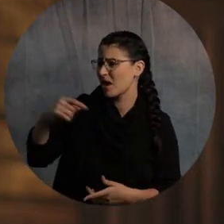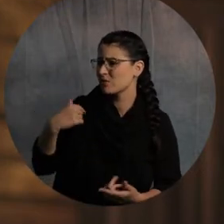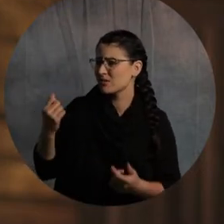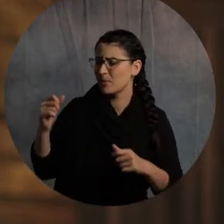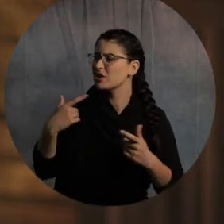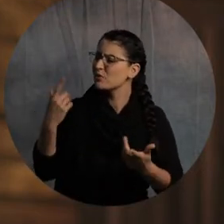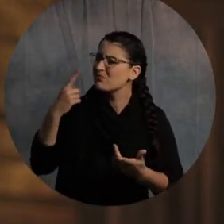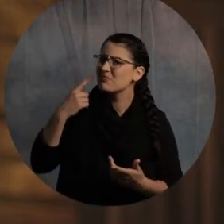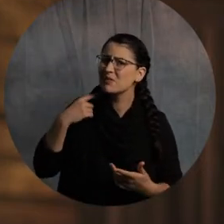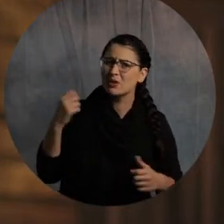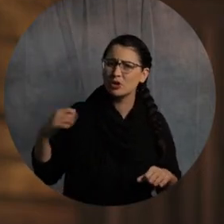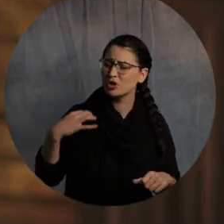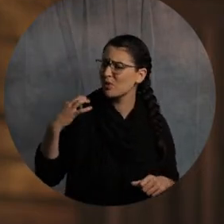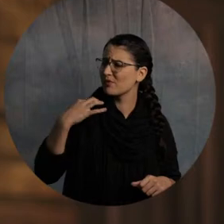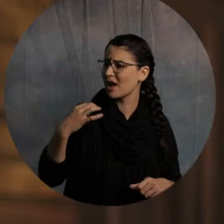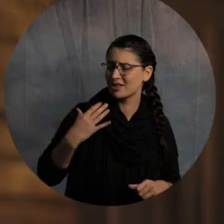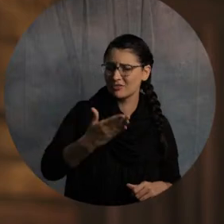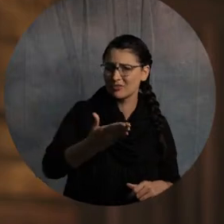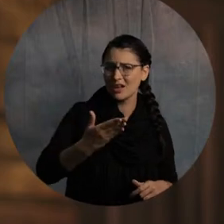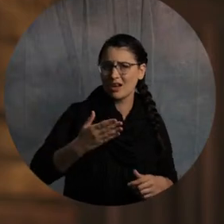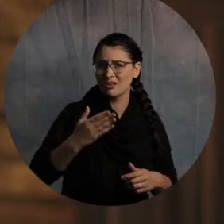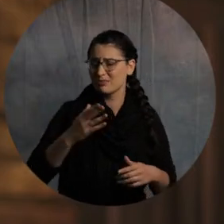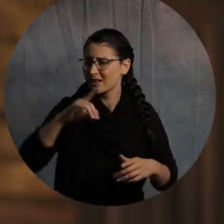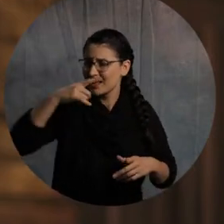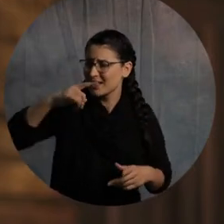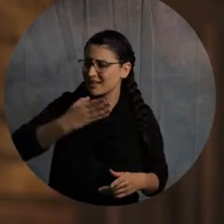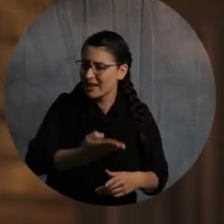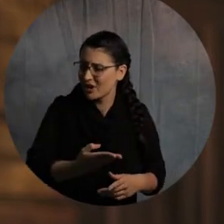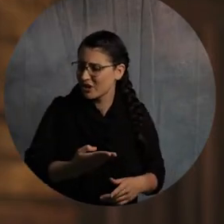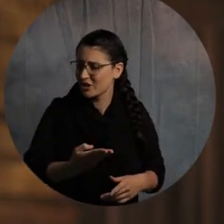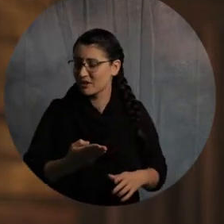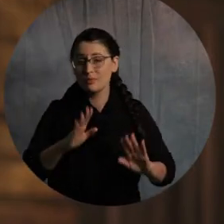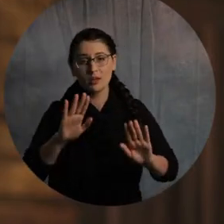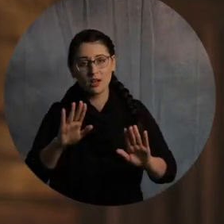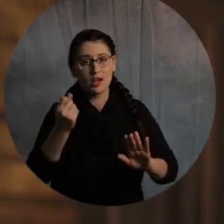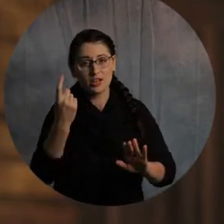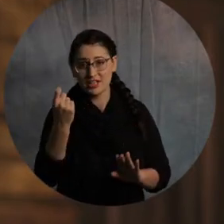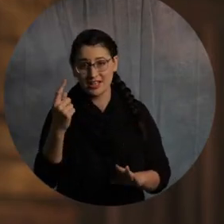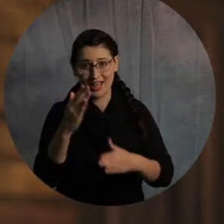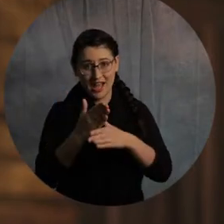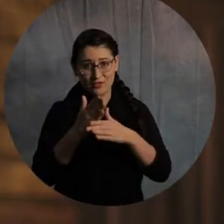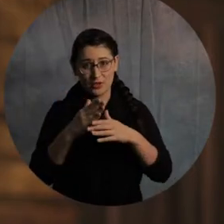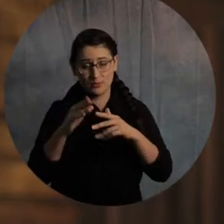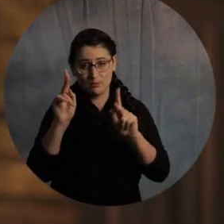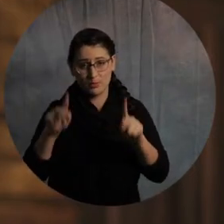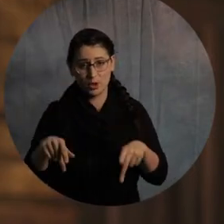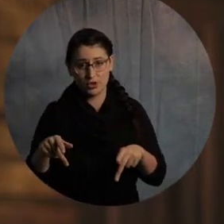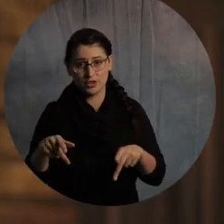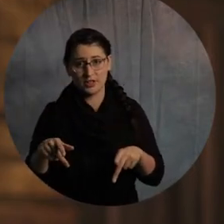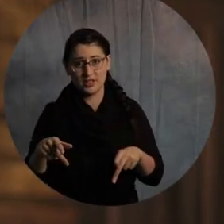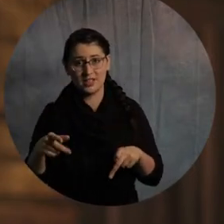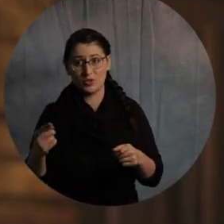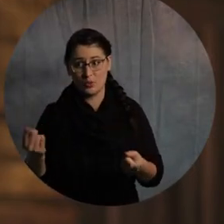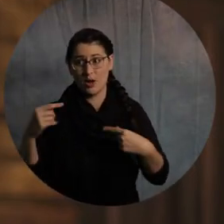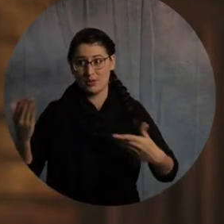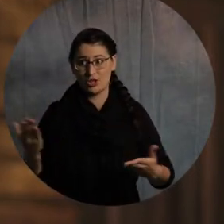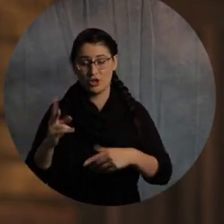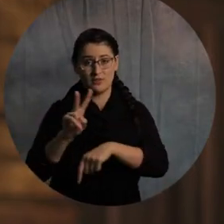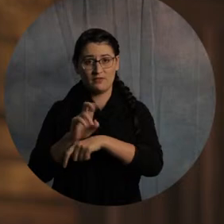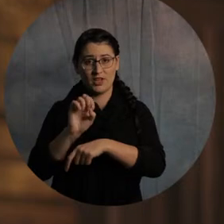You go, how is that impacting somebody? Well, get this, the average person who comes to Venture went to church as a kid and has never been back.